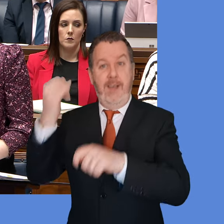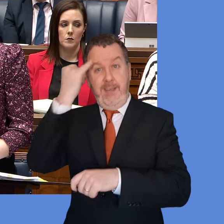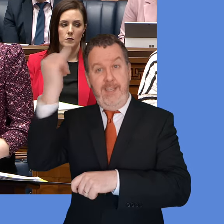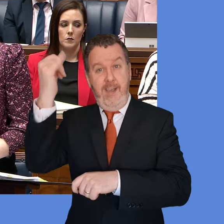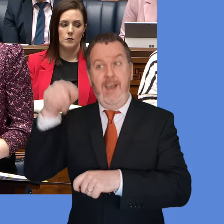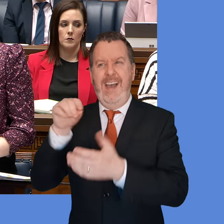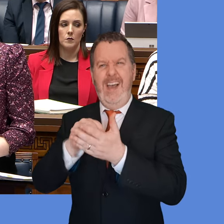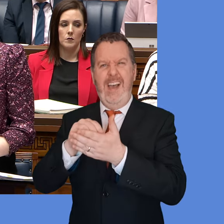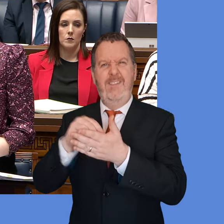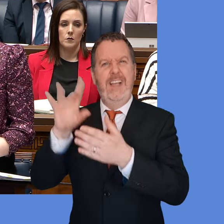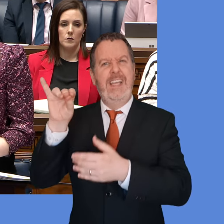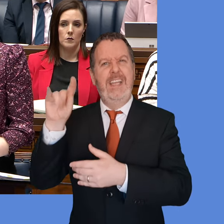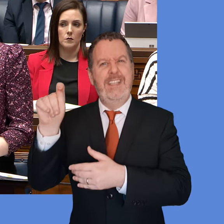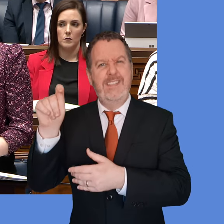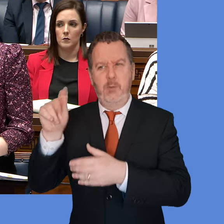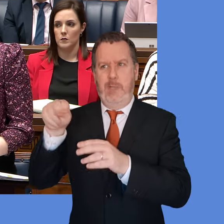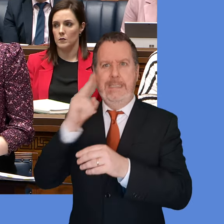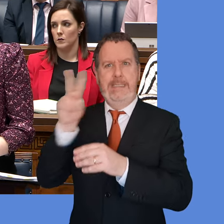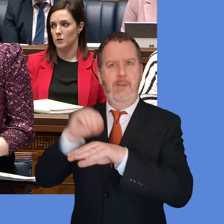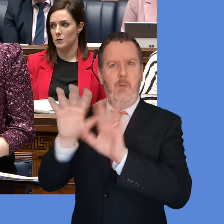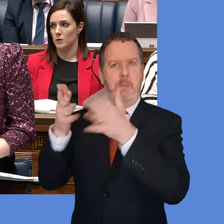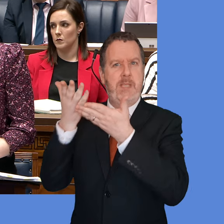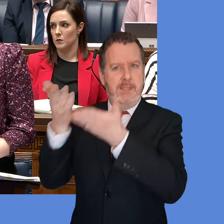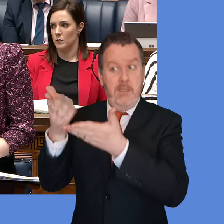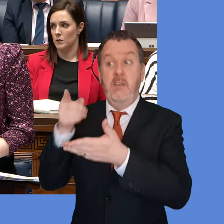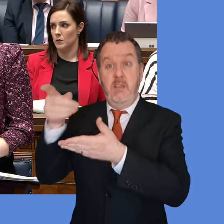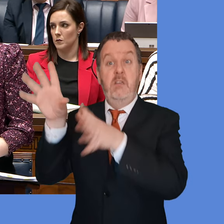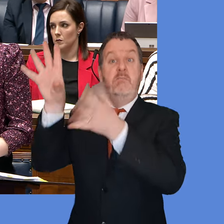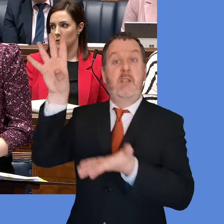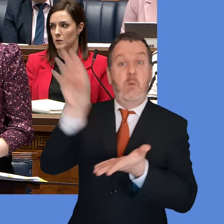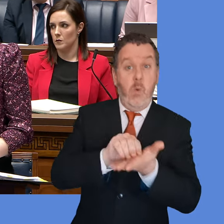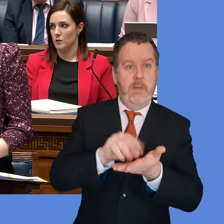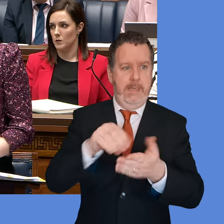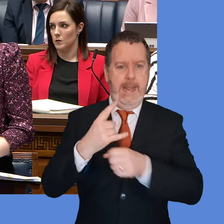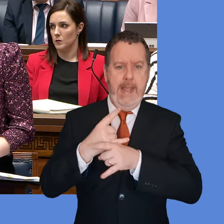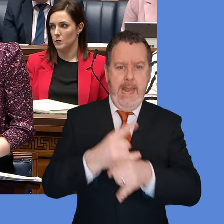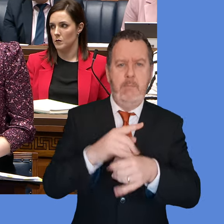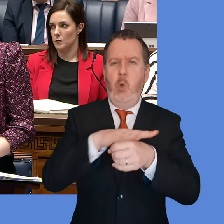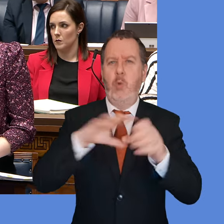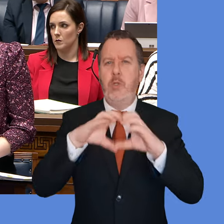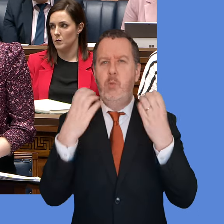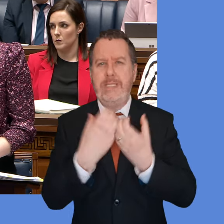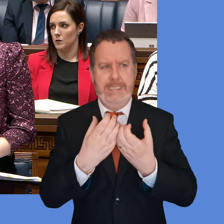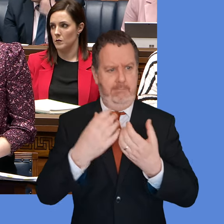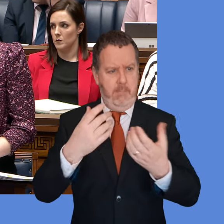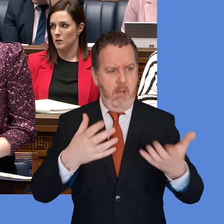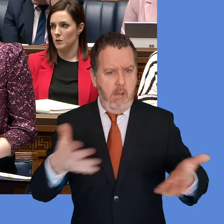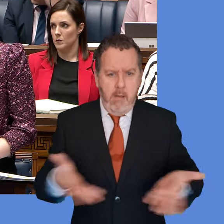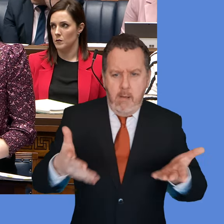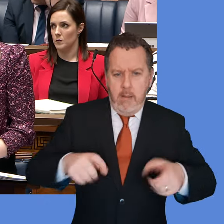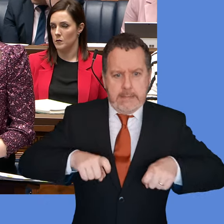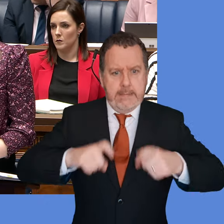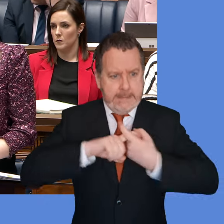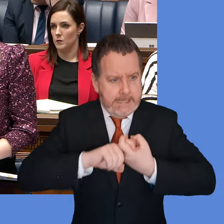craft kit is available on the Ministerial Advisory Group website to help local communities develop more sustainable high streets. And under the COVID